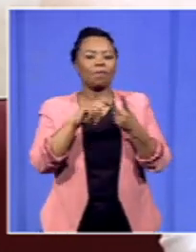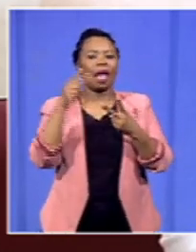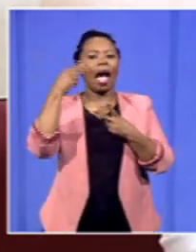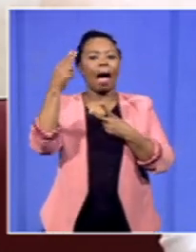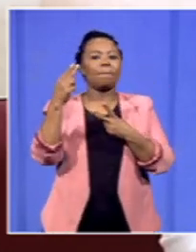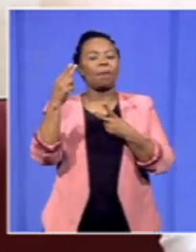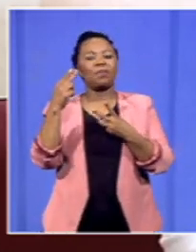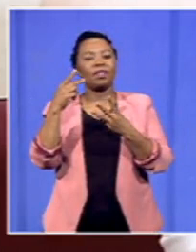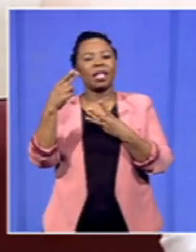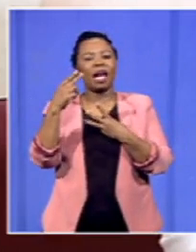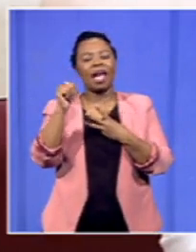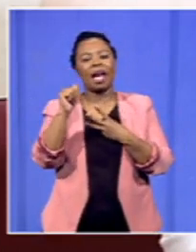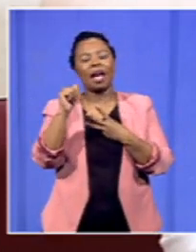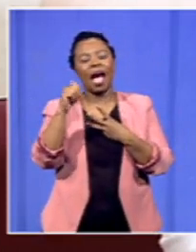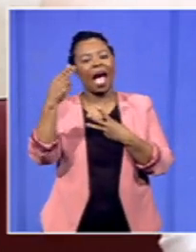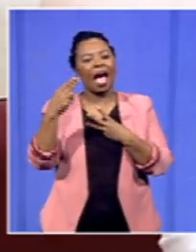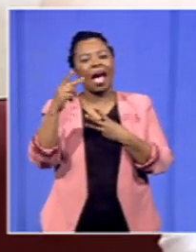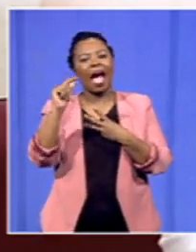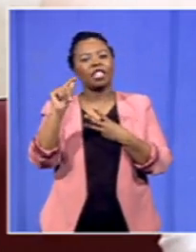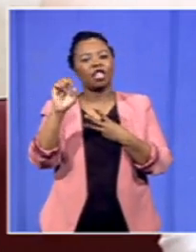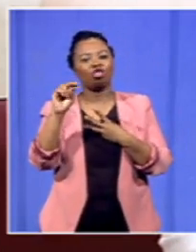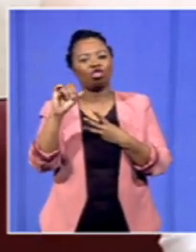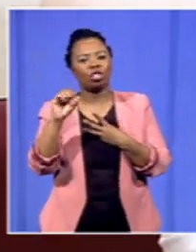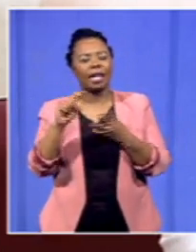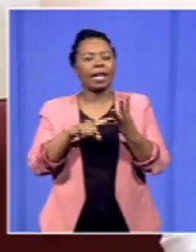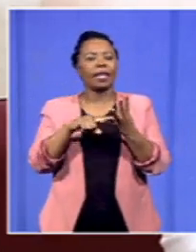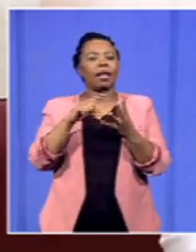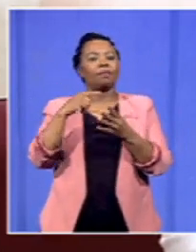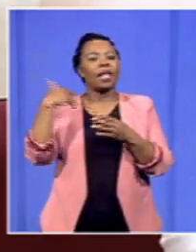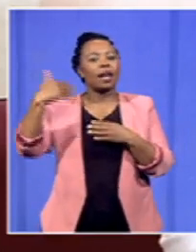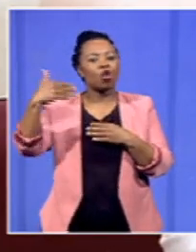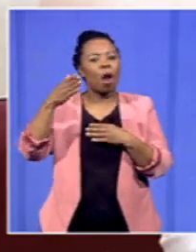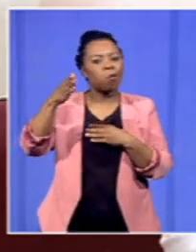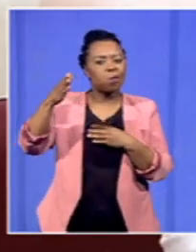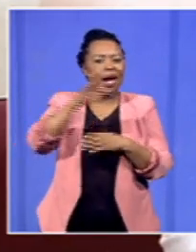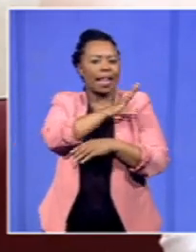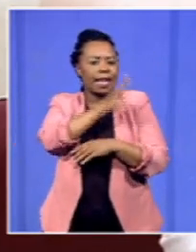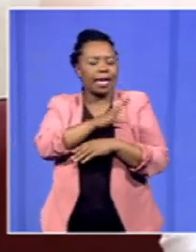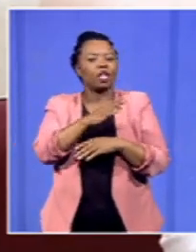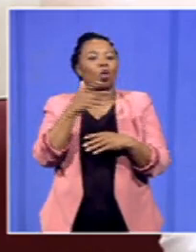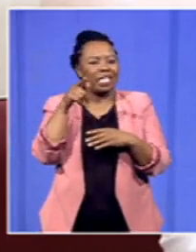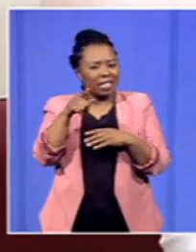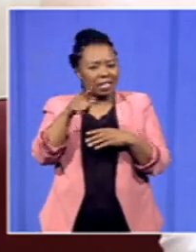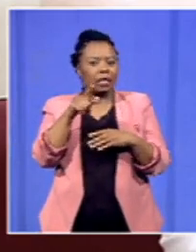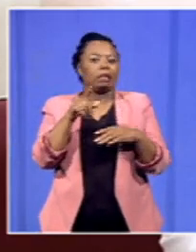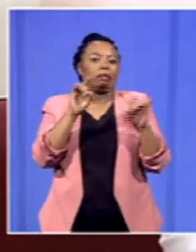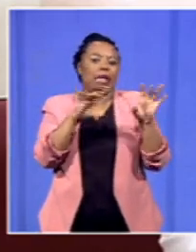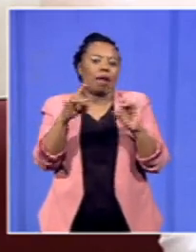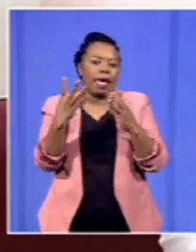go for regular checkup in clinics. and also our members have been telling us that in some instances being shifted